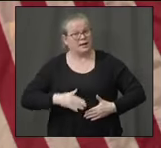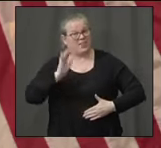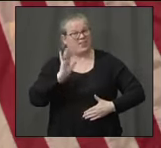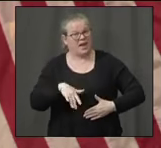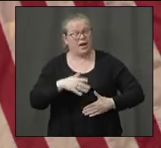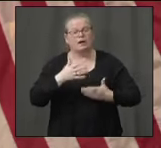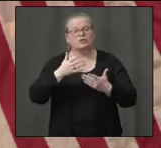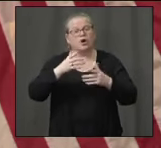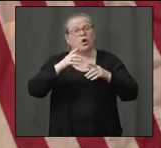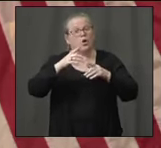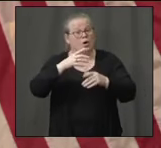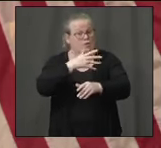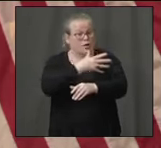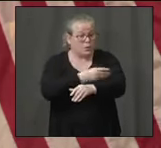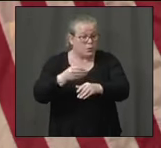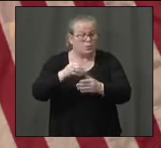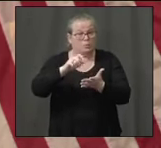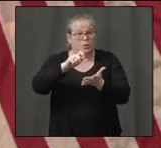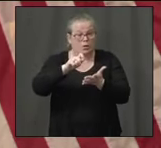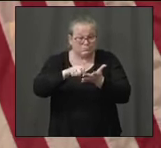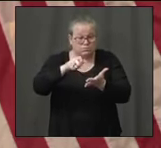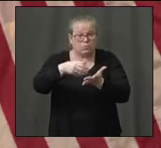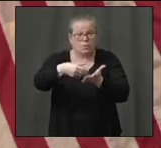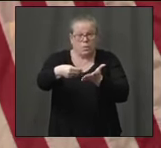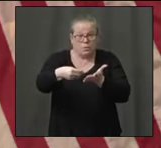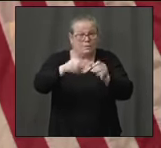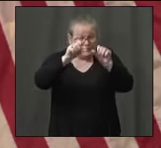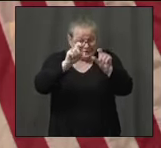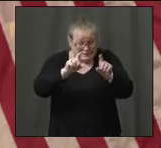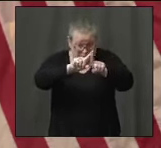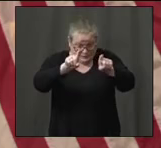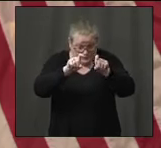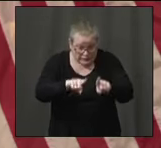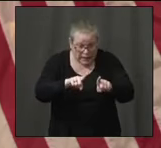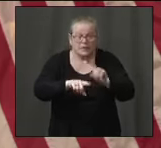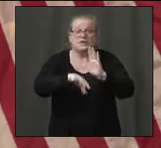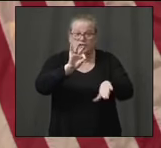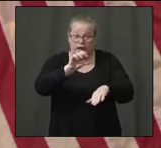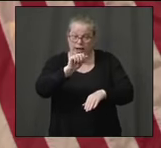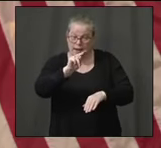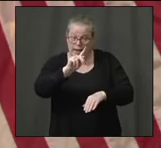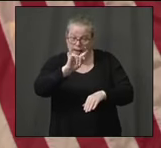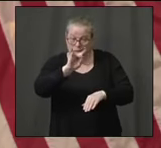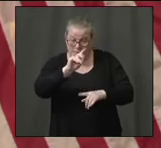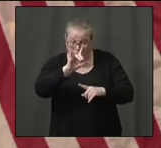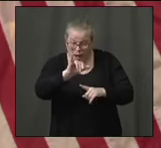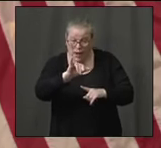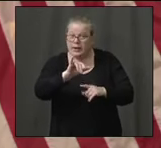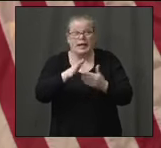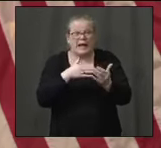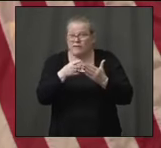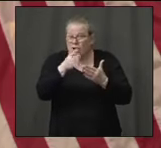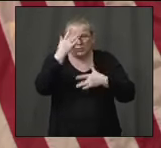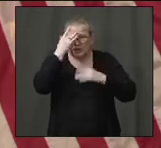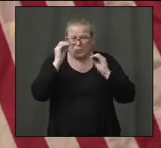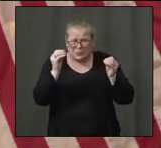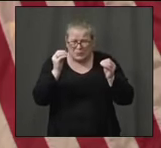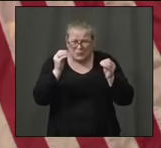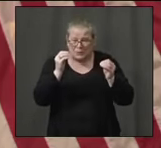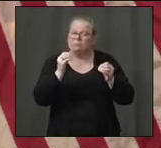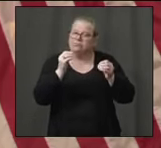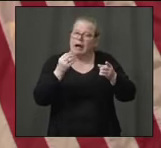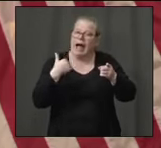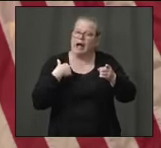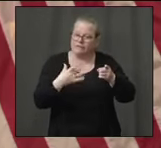studies that will be done that are highly likely to show that those antibodies will provide some immunity for a period of time.